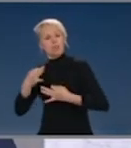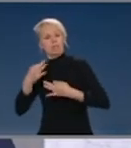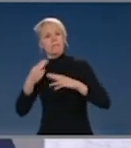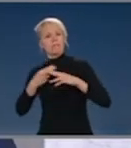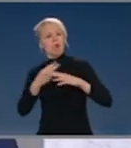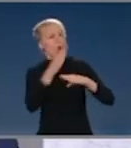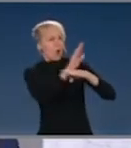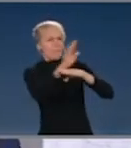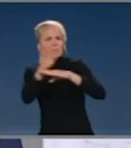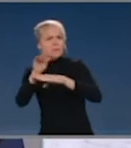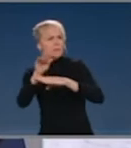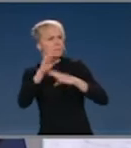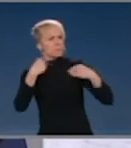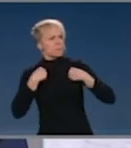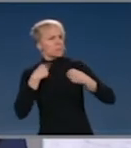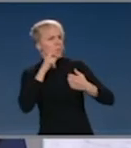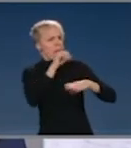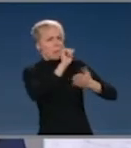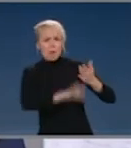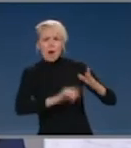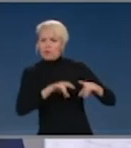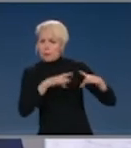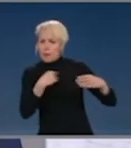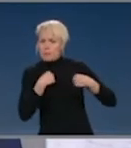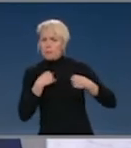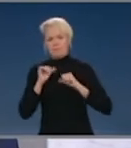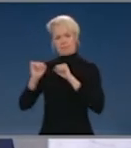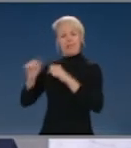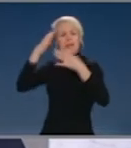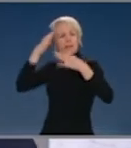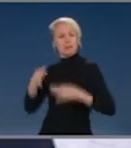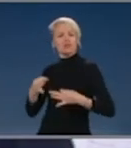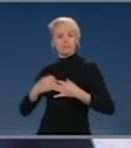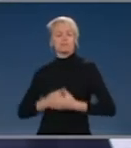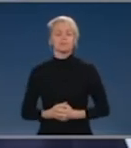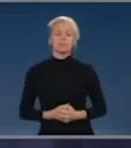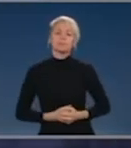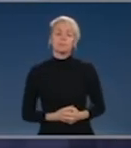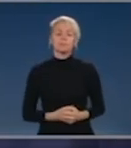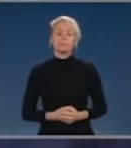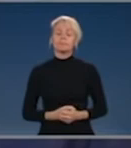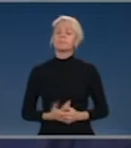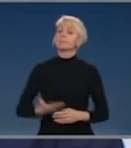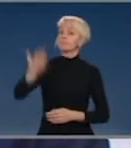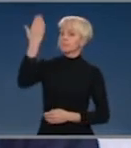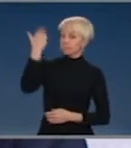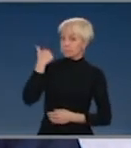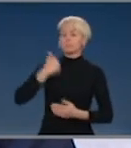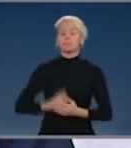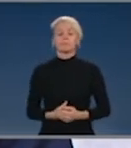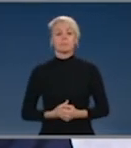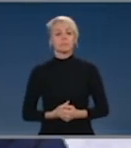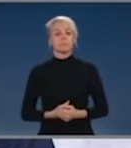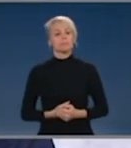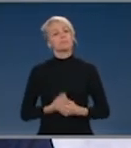a responsibility I carried when I was Treasurer previously. And at that time, we introduced changes to our foreign